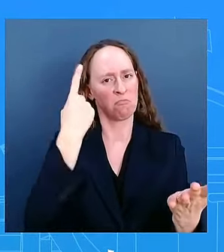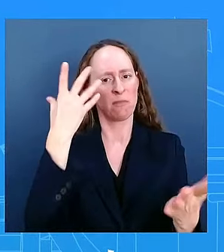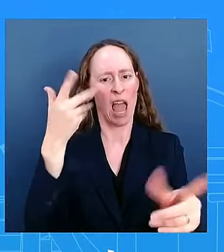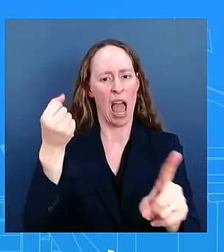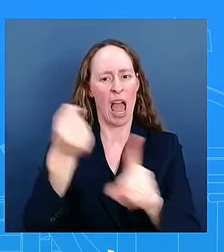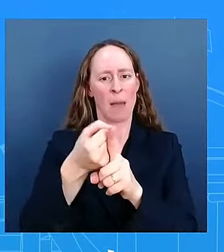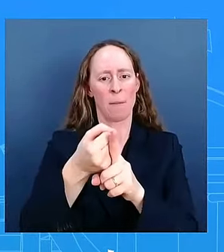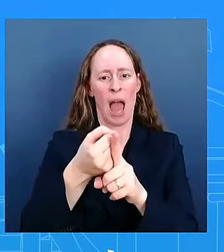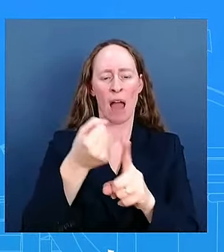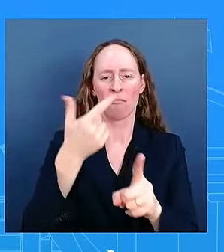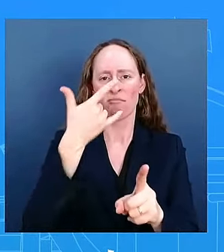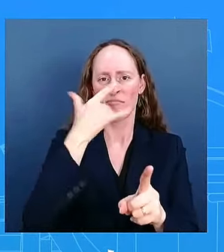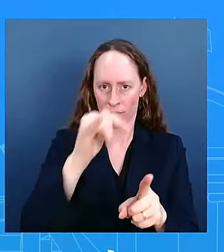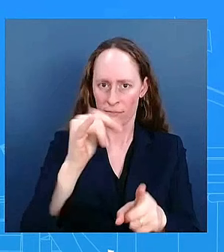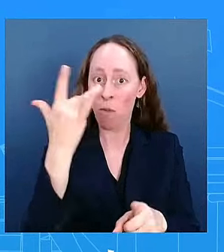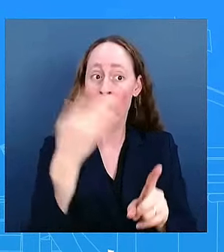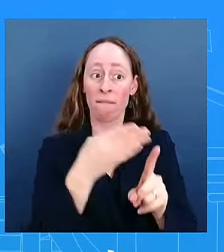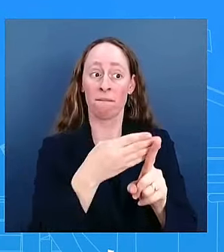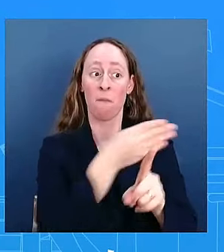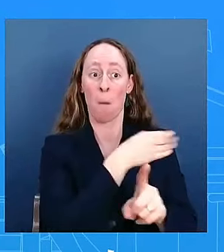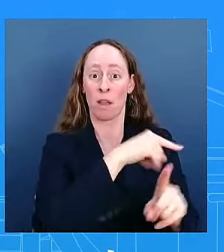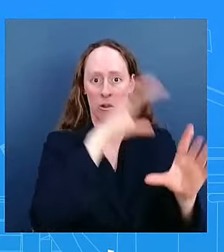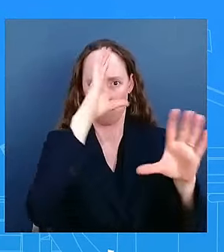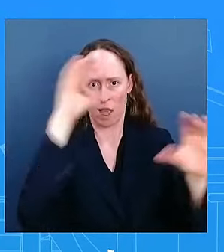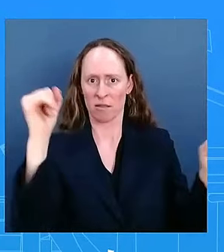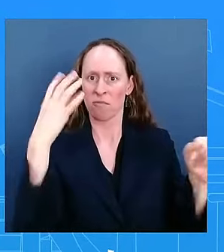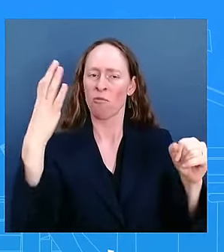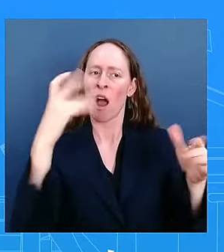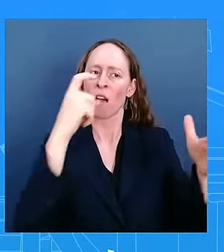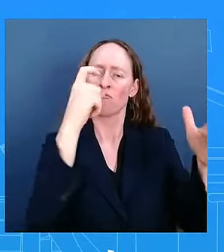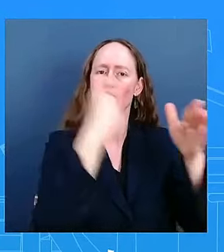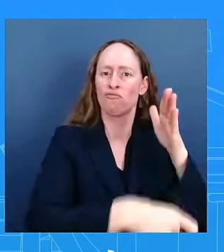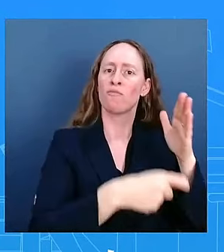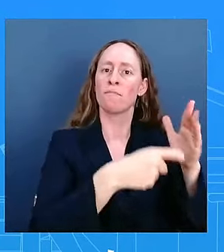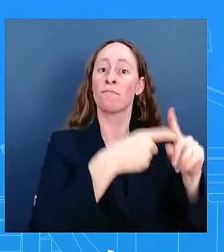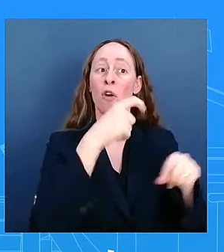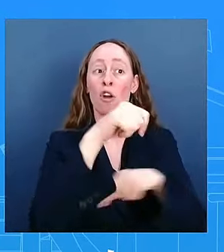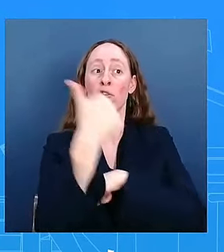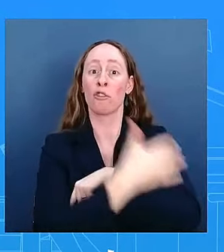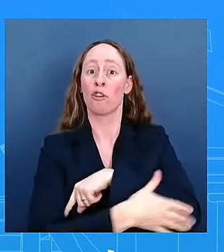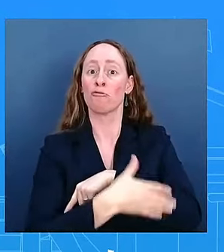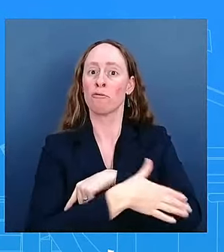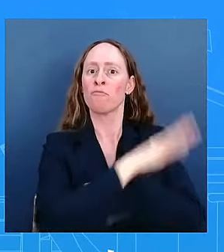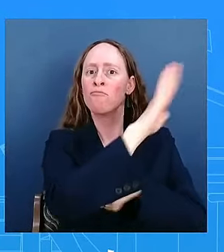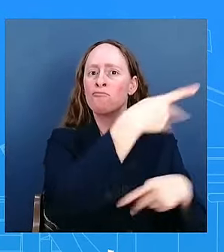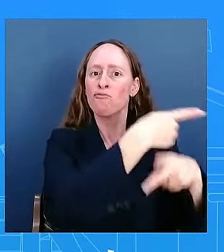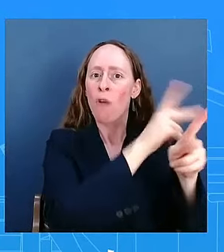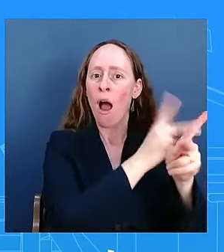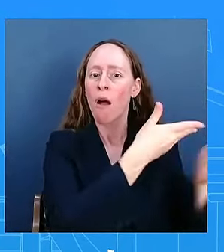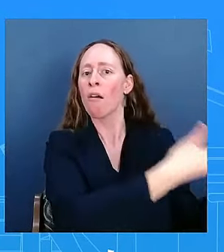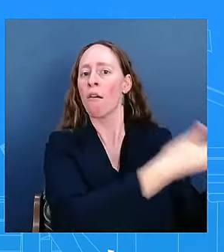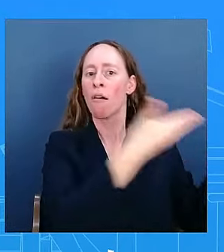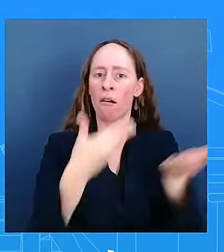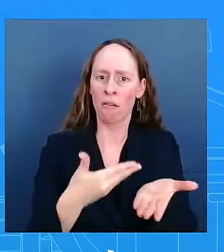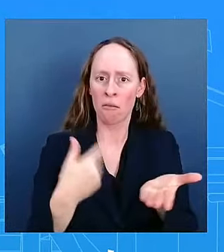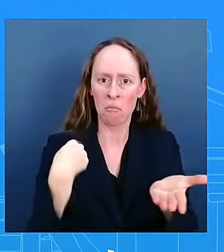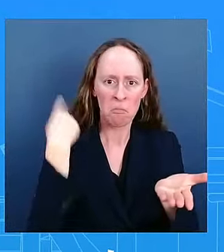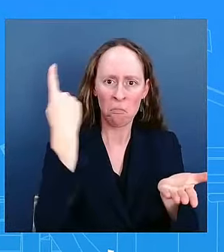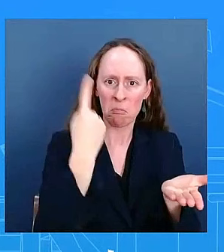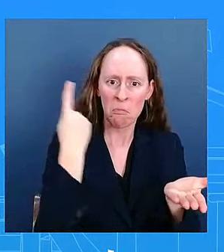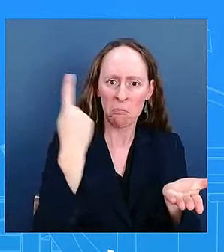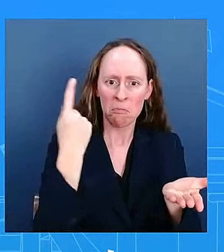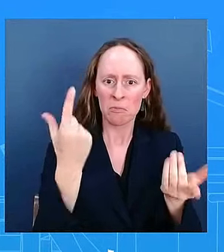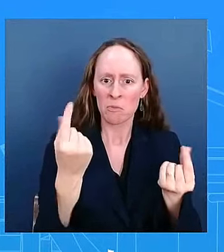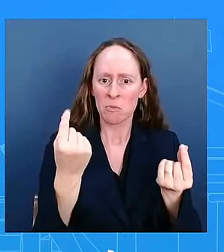president trump has you know has proposed in terms of you know the inflationary uh impact and what